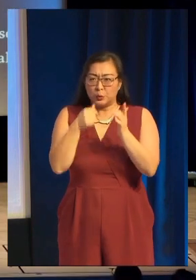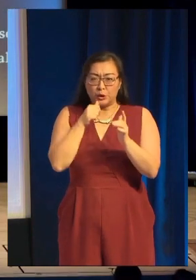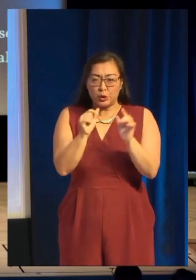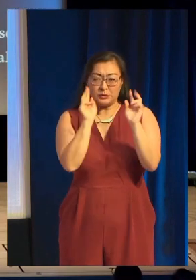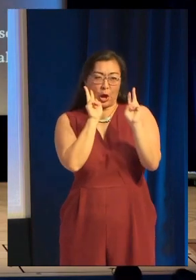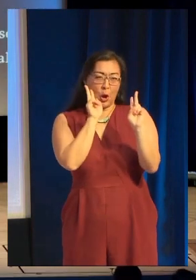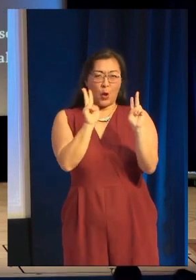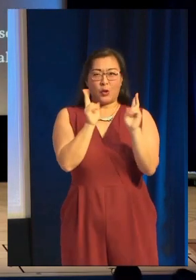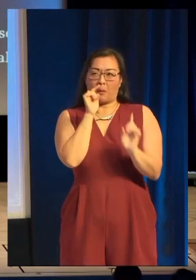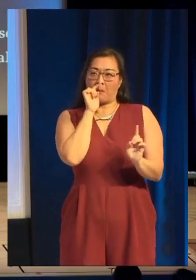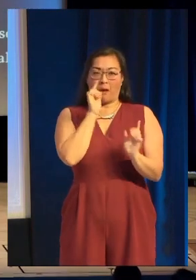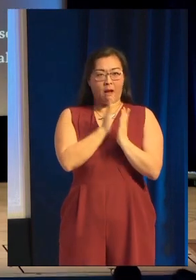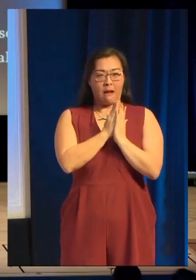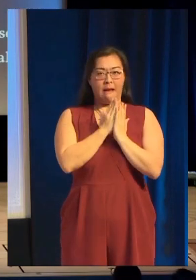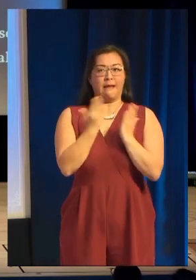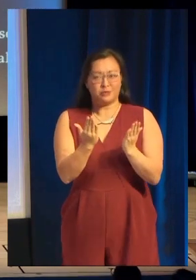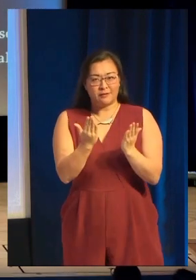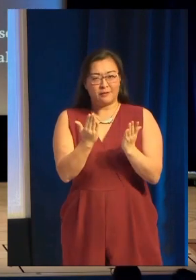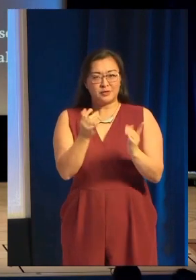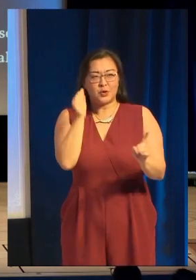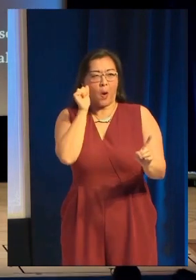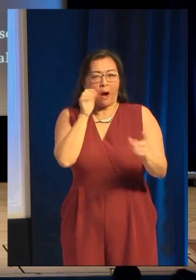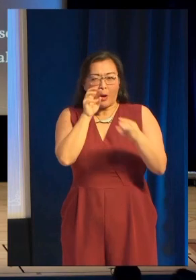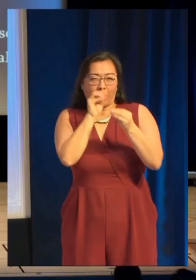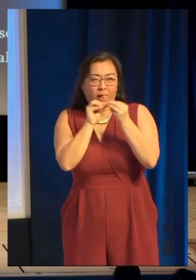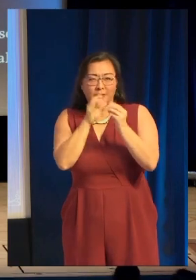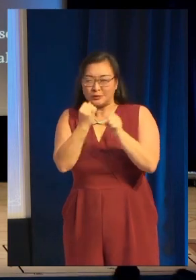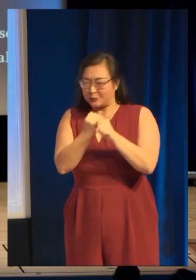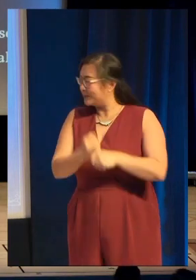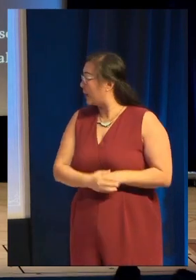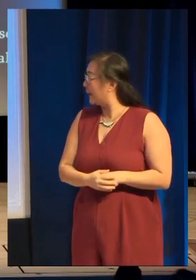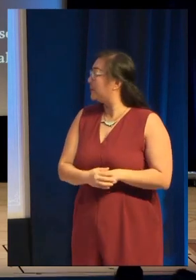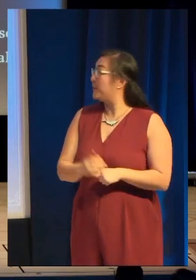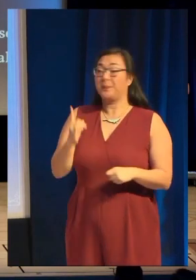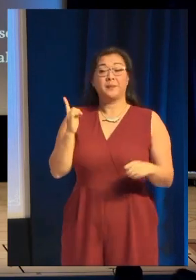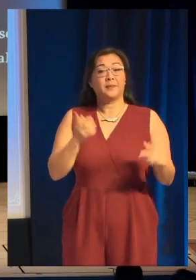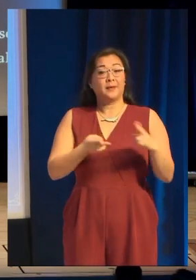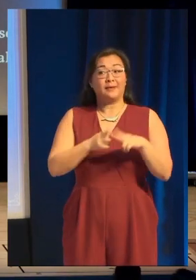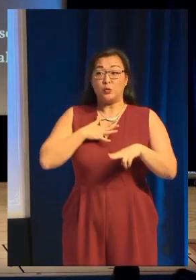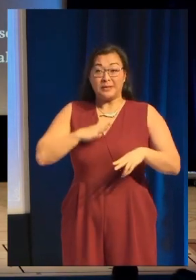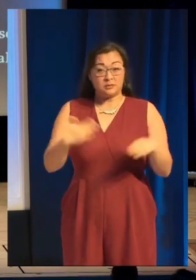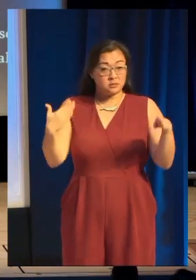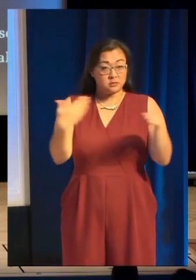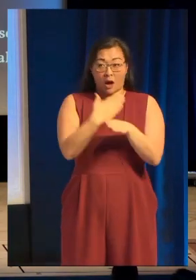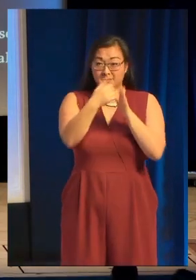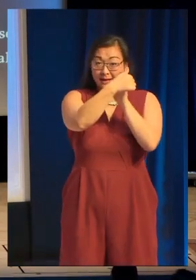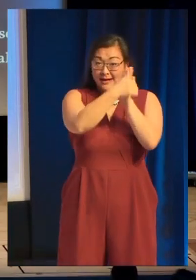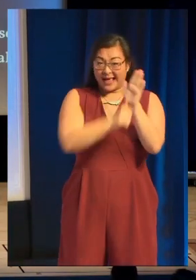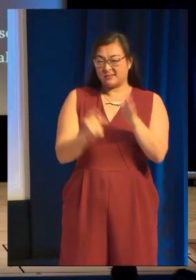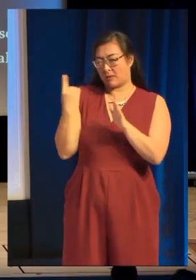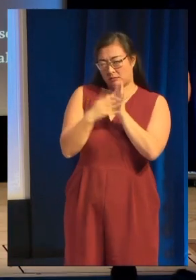And here's like, if you wanted to take a picture of a task list, this is an idea of a task list that you could do for putting together your Steam store page.